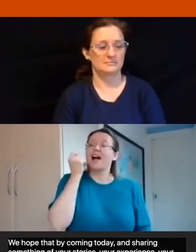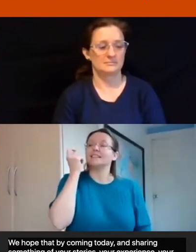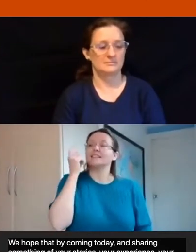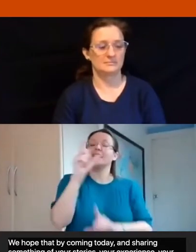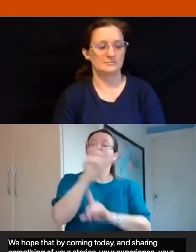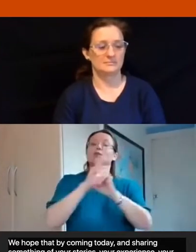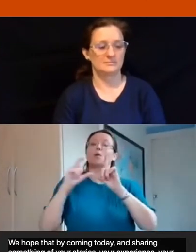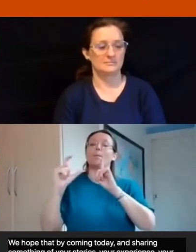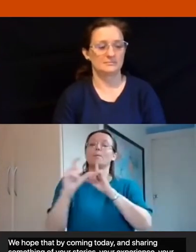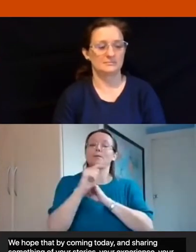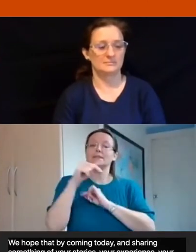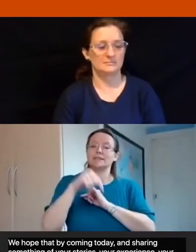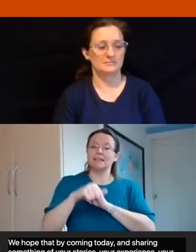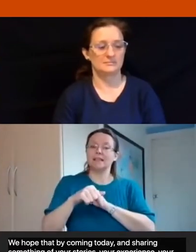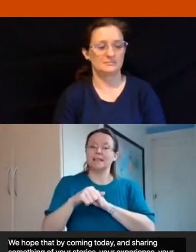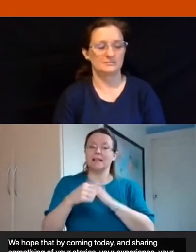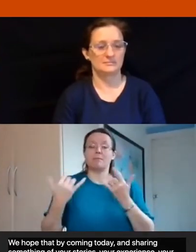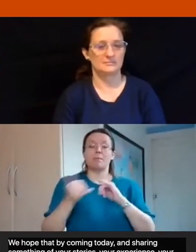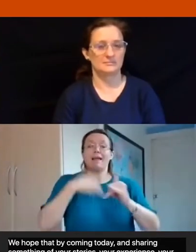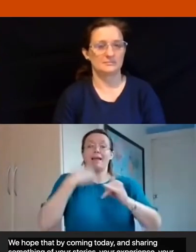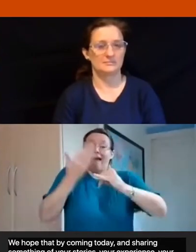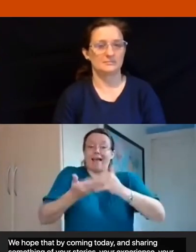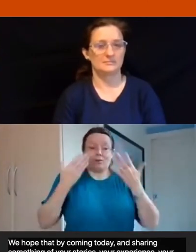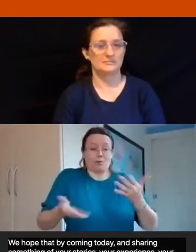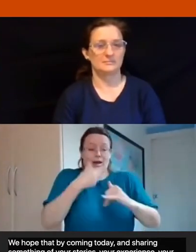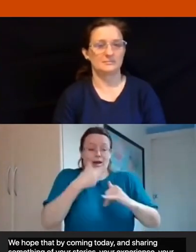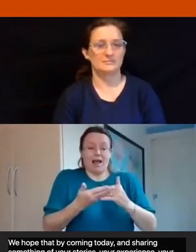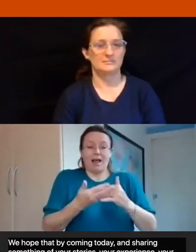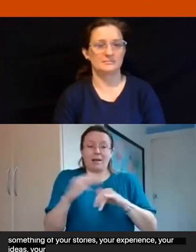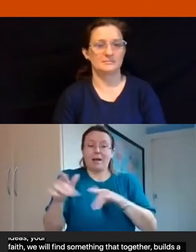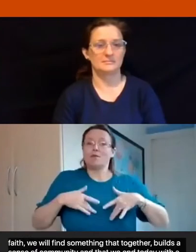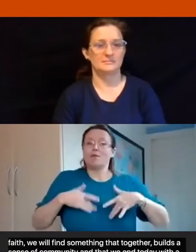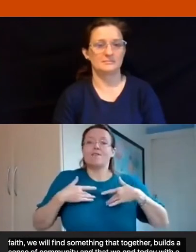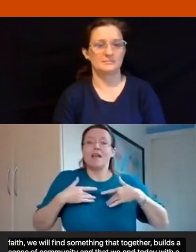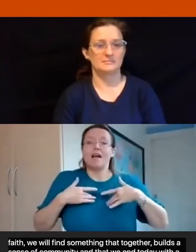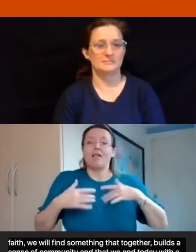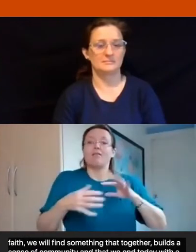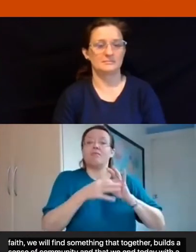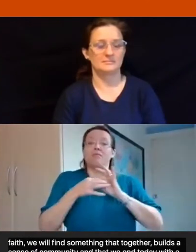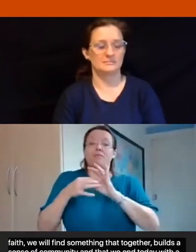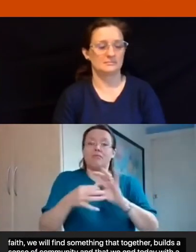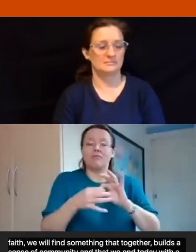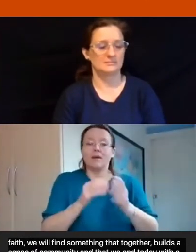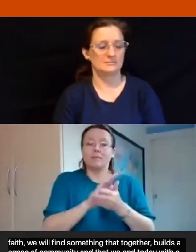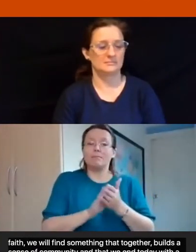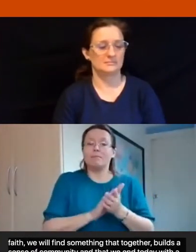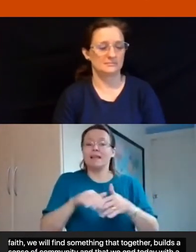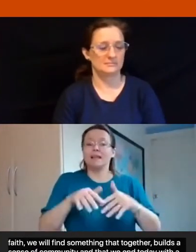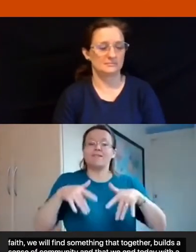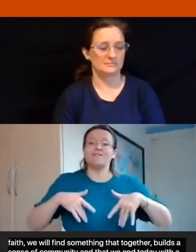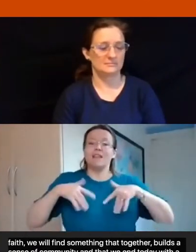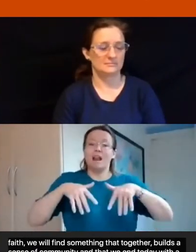and that we end today with a sense of being less isolated in our own homes less isolated in our